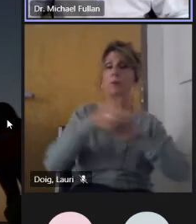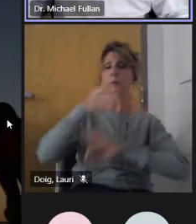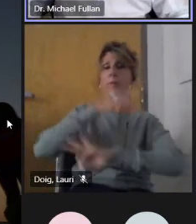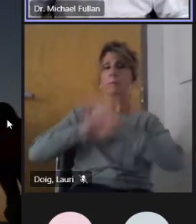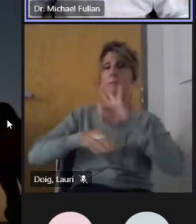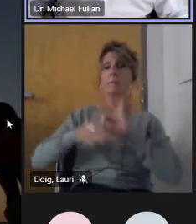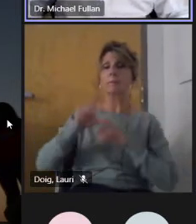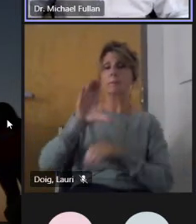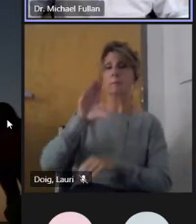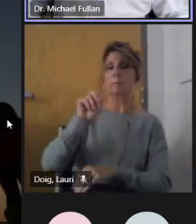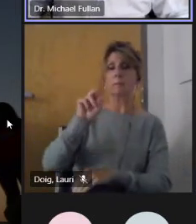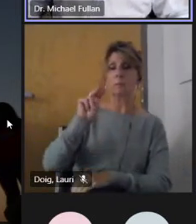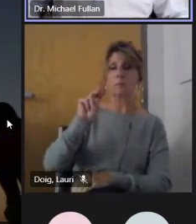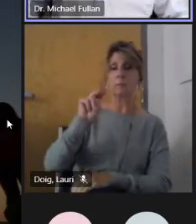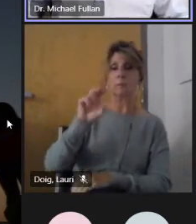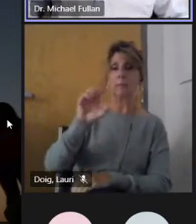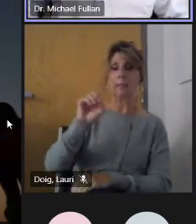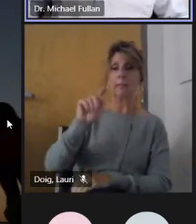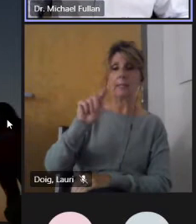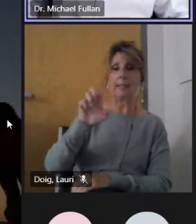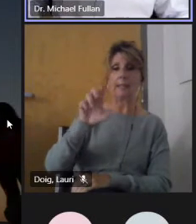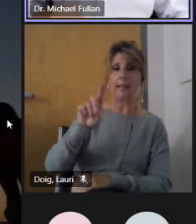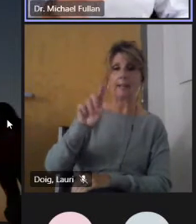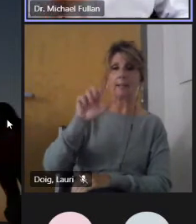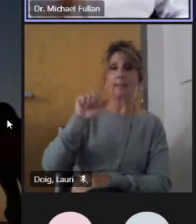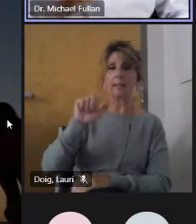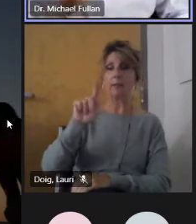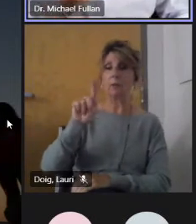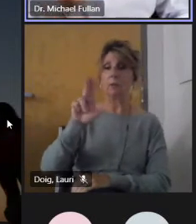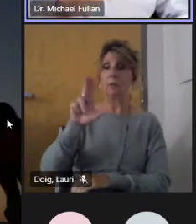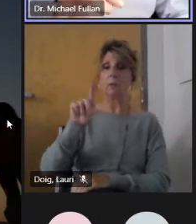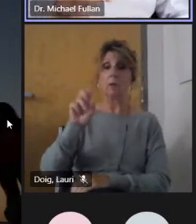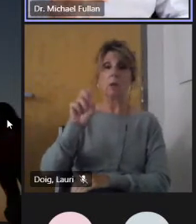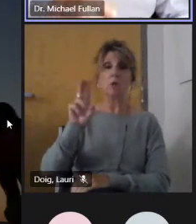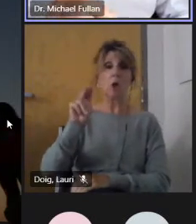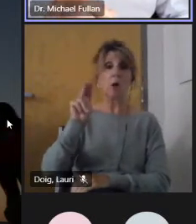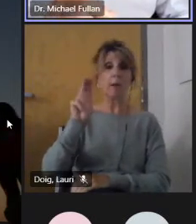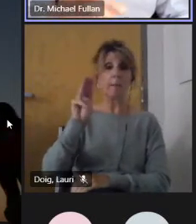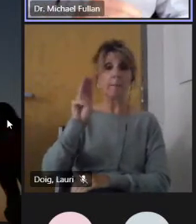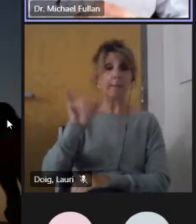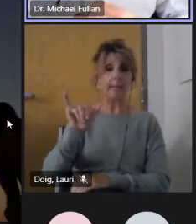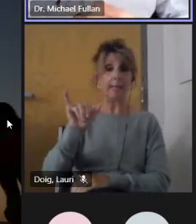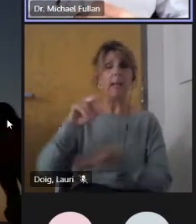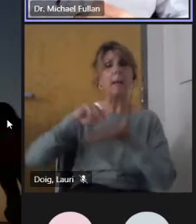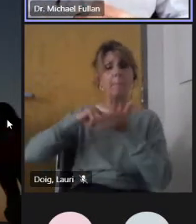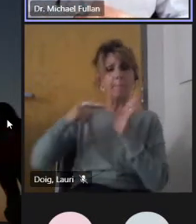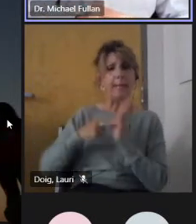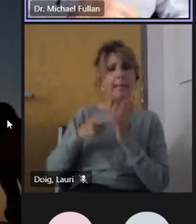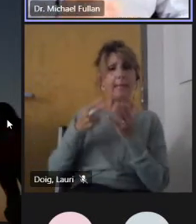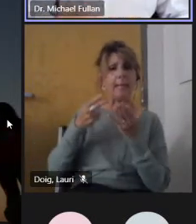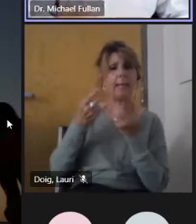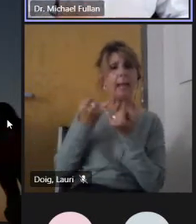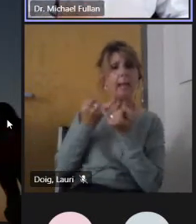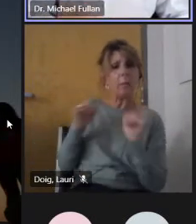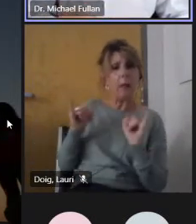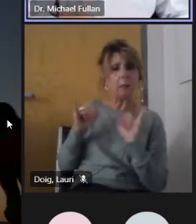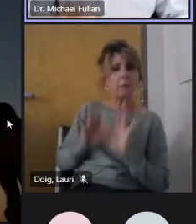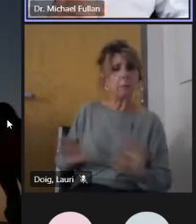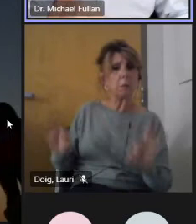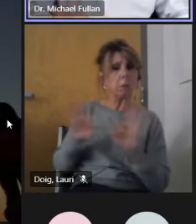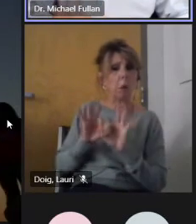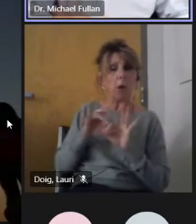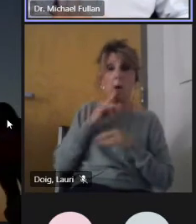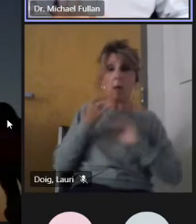autonomy because we need individuals. Autonomy is good. Isolation is bad. We need autonomy.